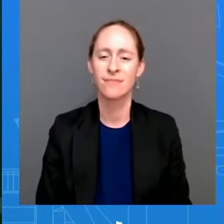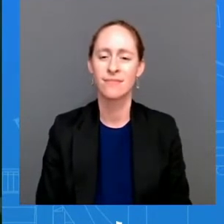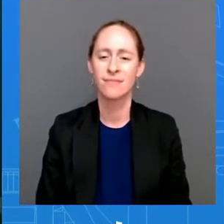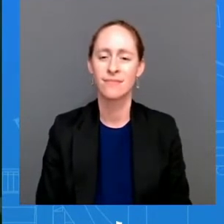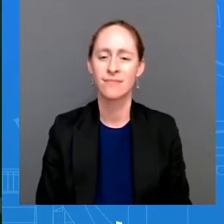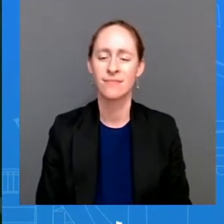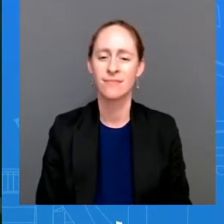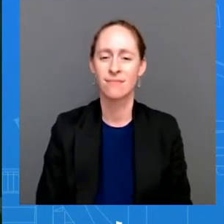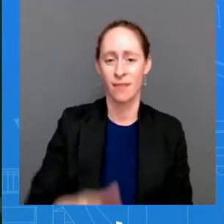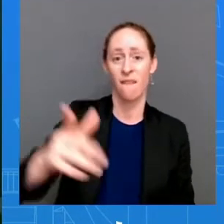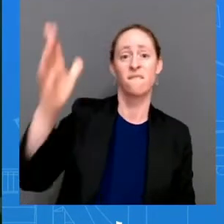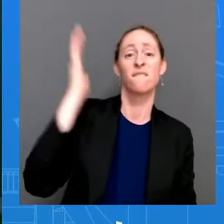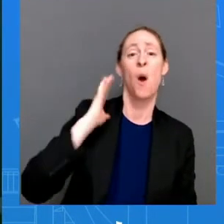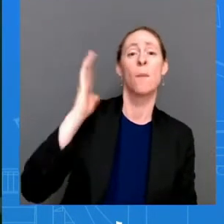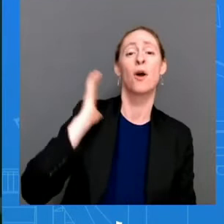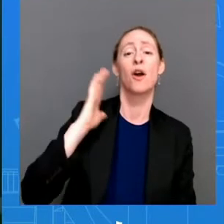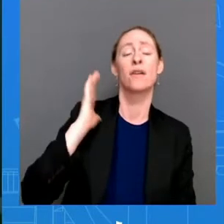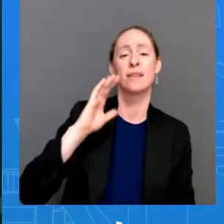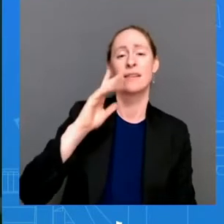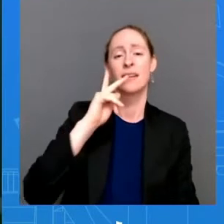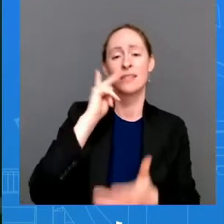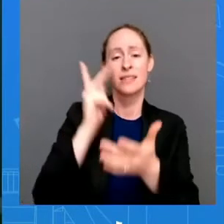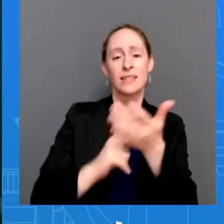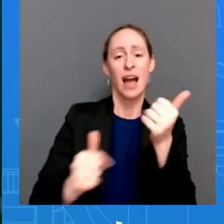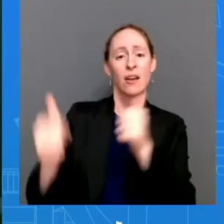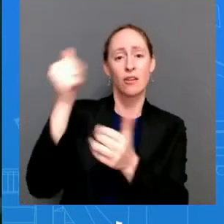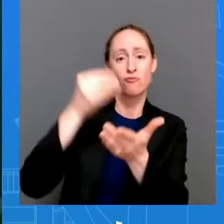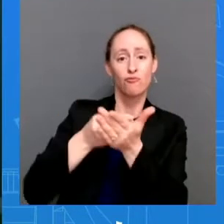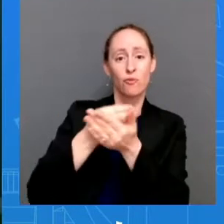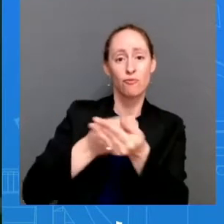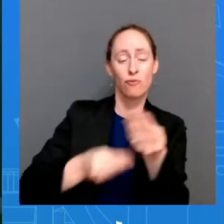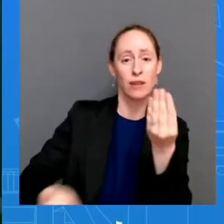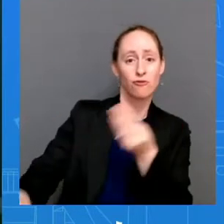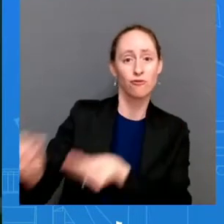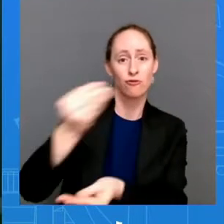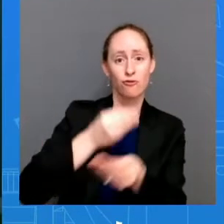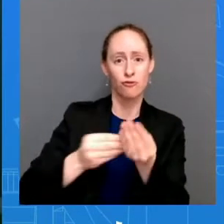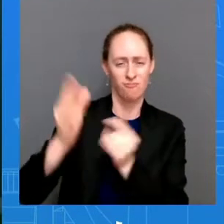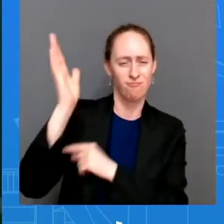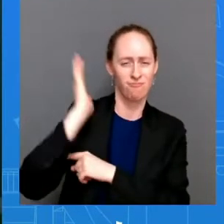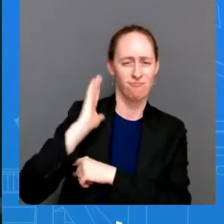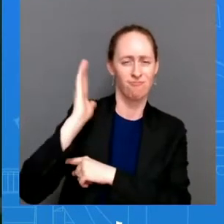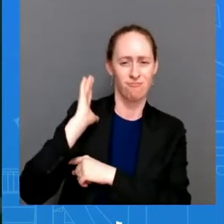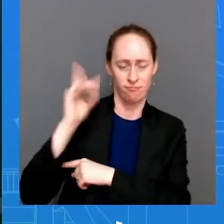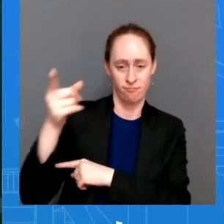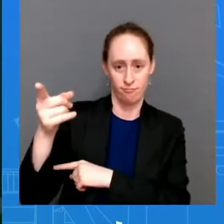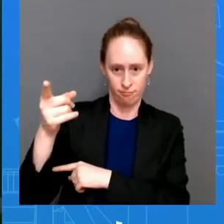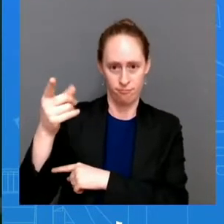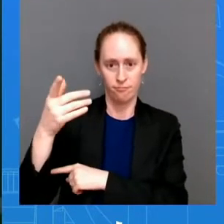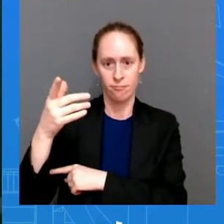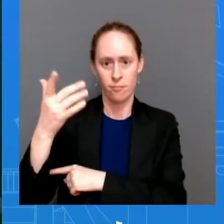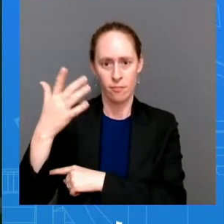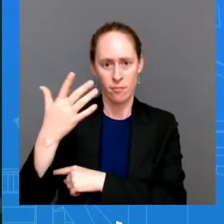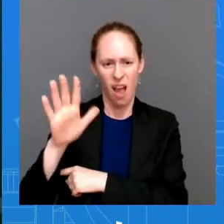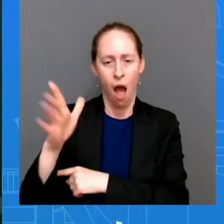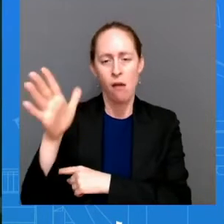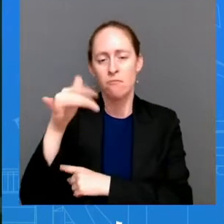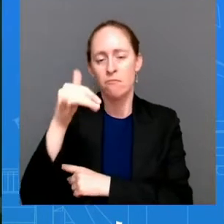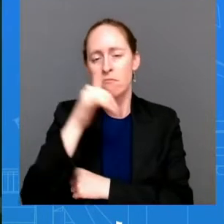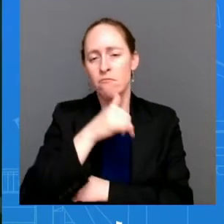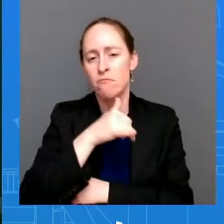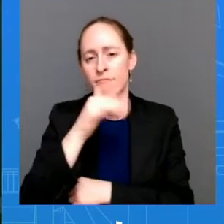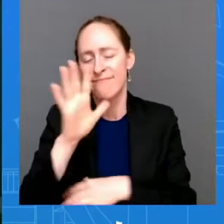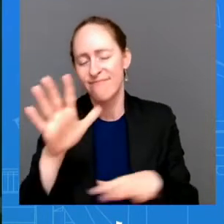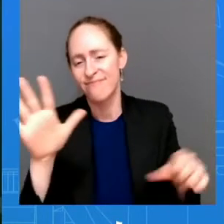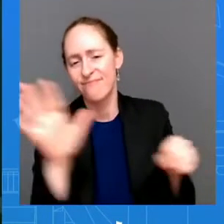latest in a wide range of economic experts to endorse the inflation reduction act these high